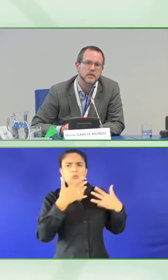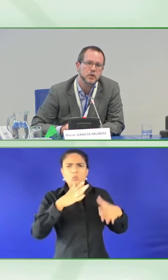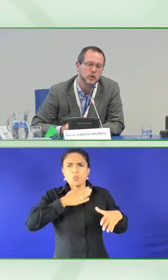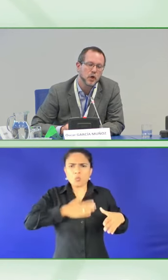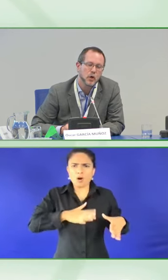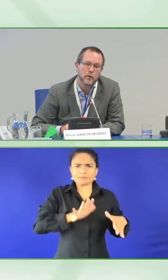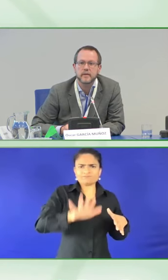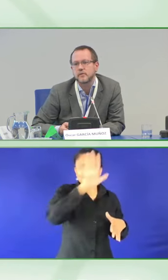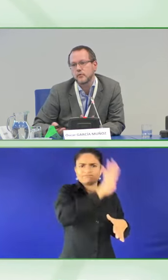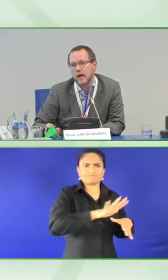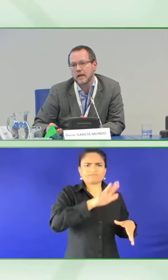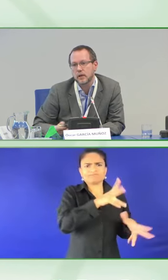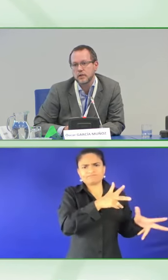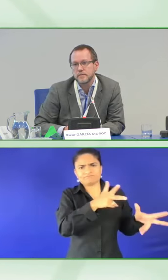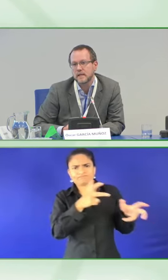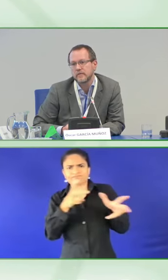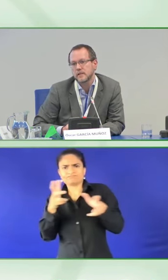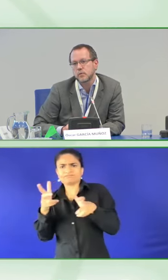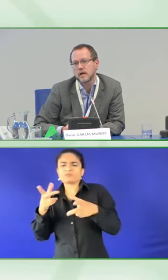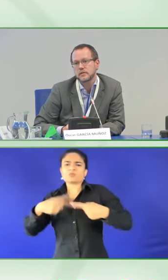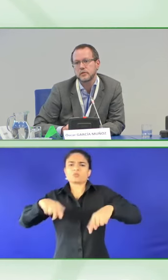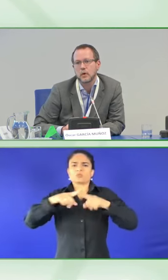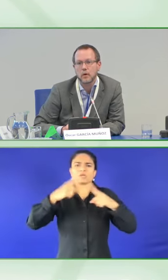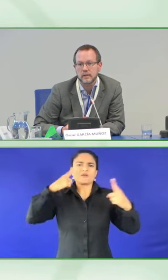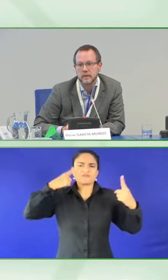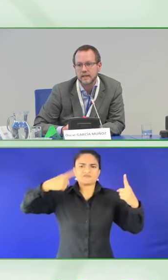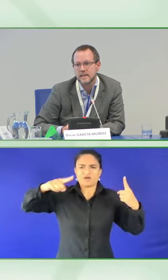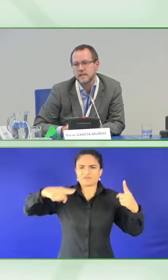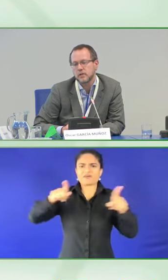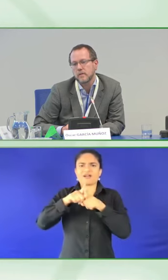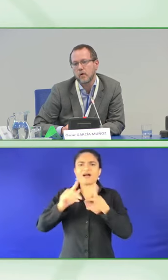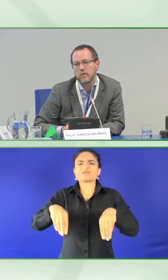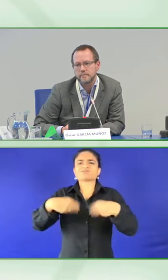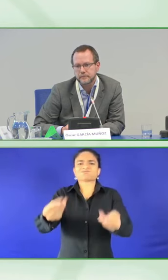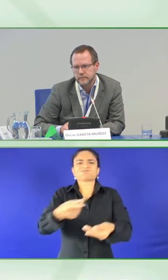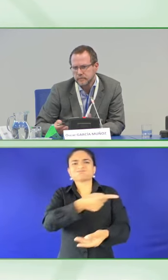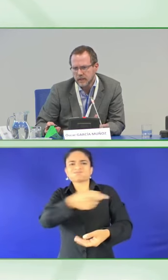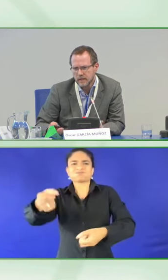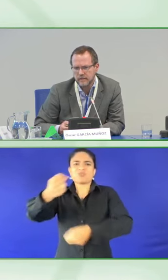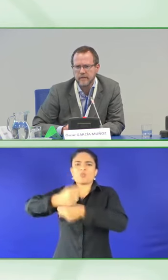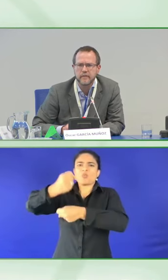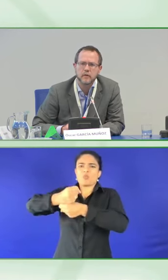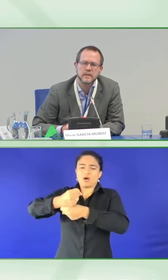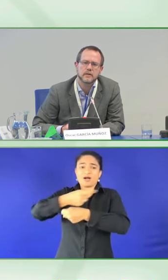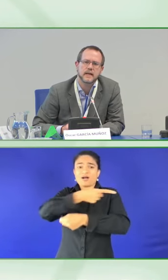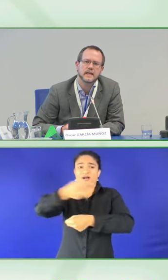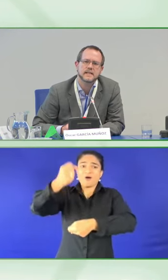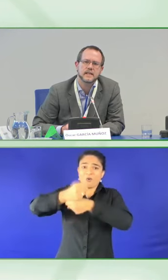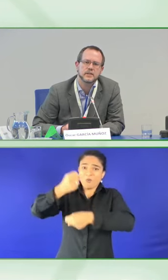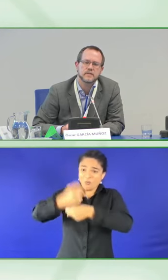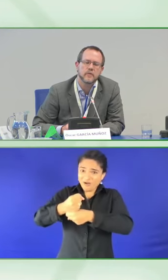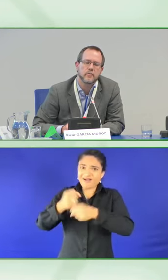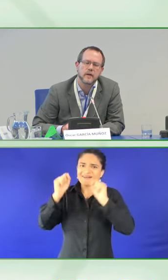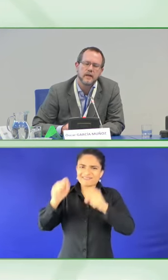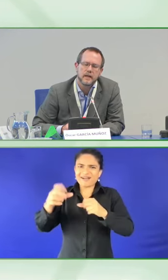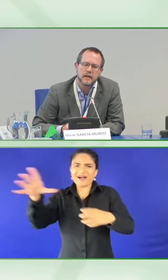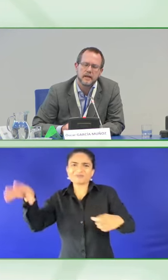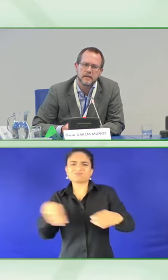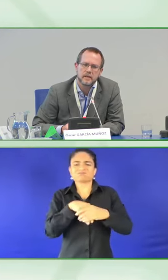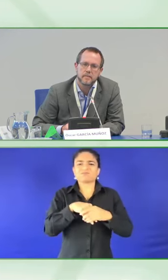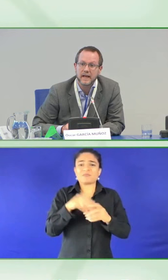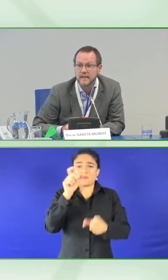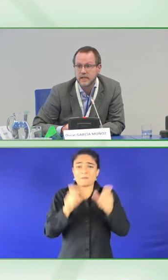presentation with two acknowledgment. First one, to all the organizations involved, 14 organizations involved